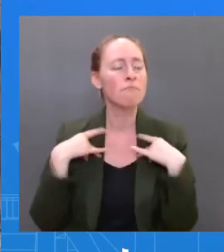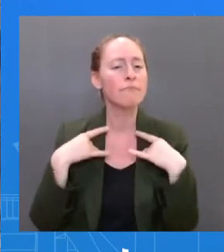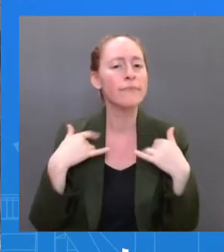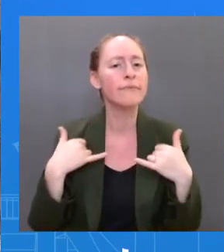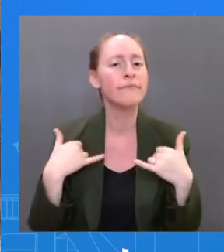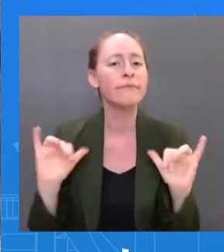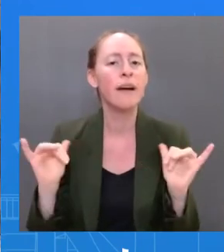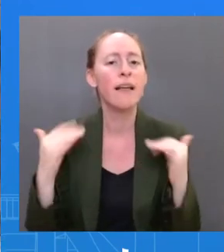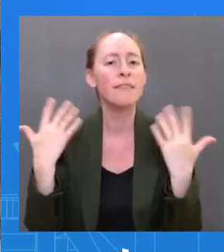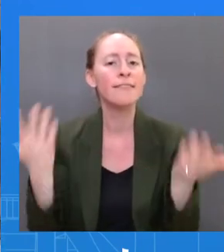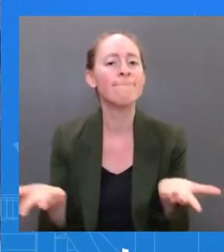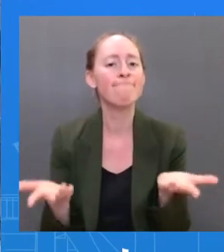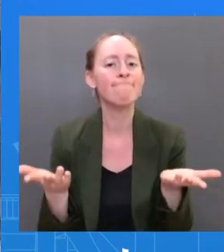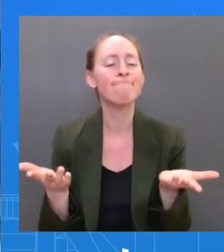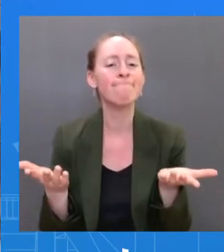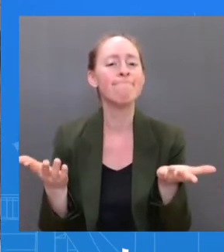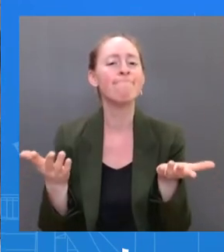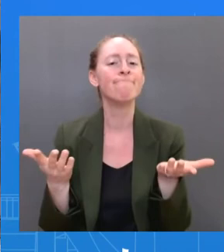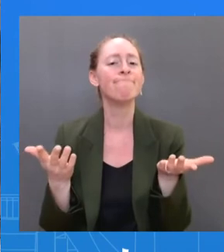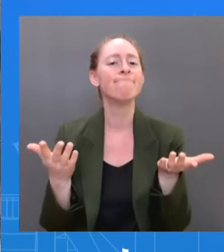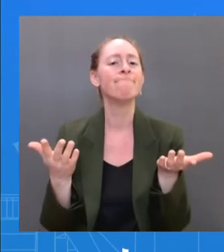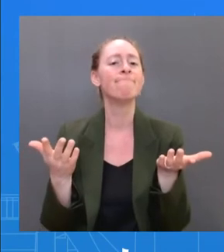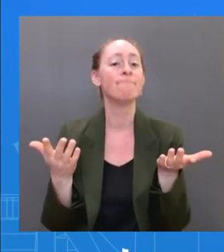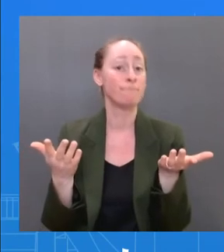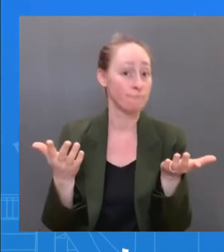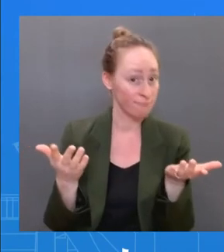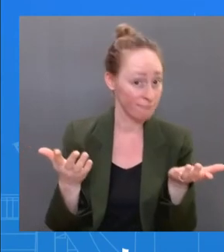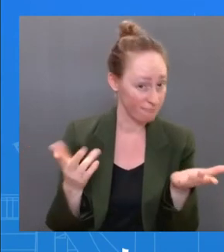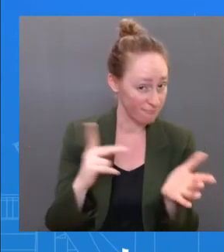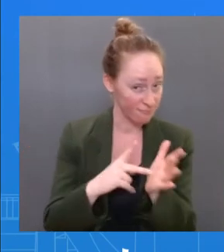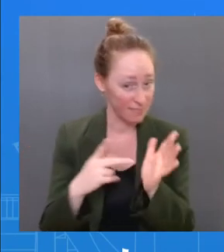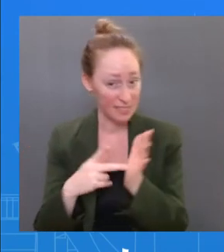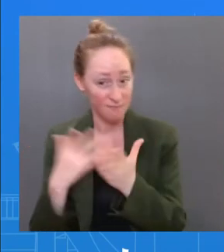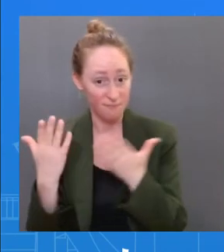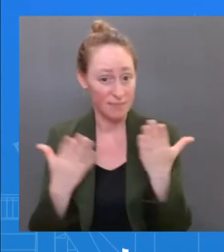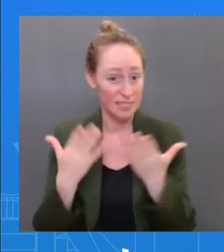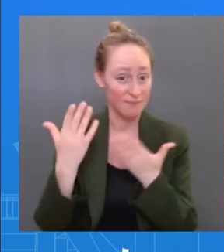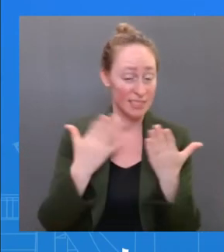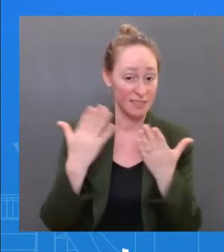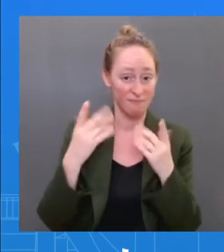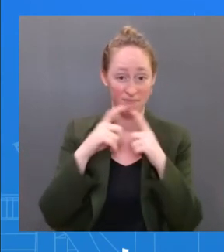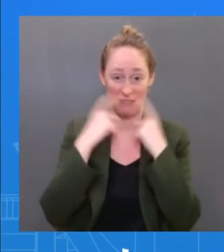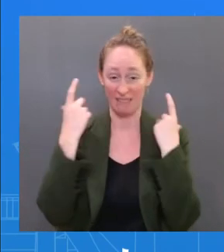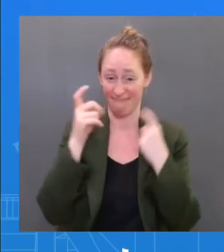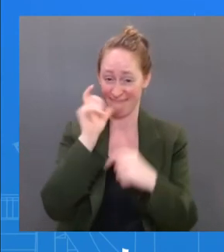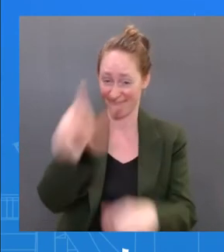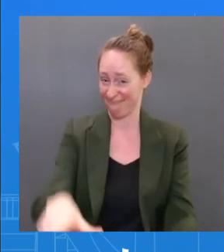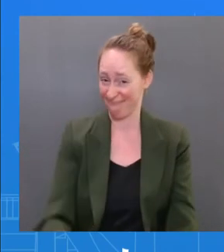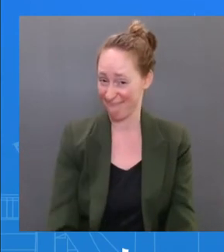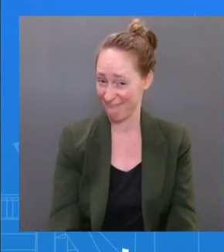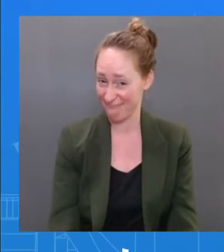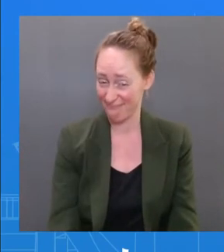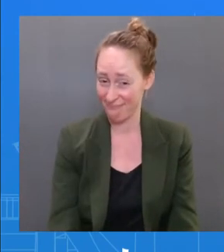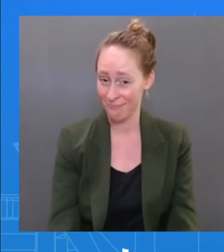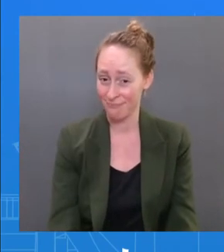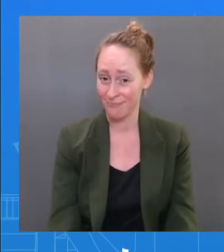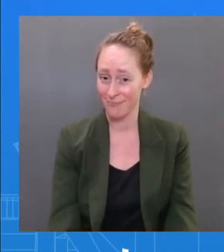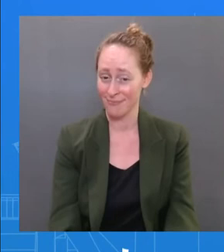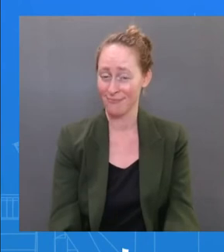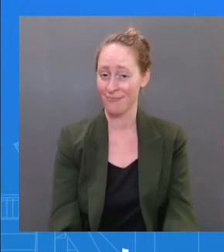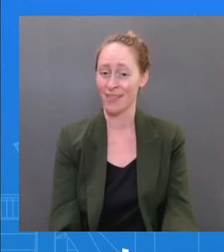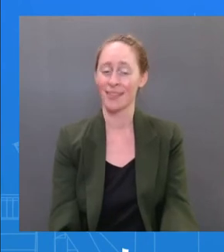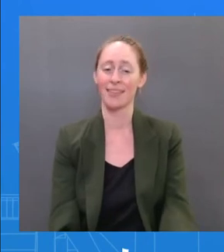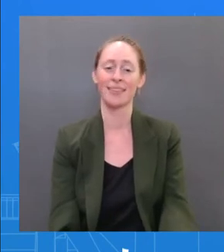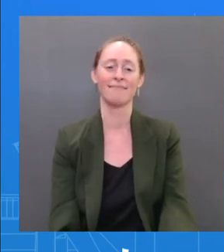try to make them to be? So, I think the science on masks is actually quite clear. And there is broad agreement among